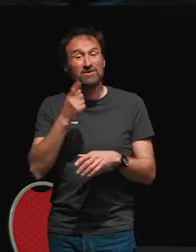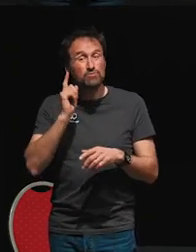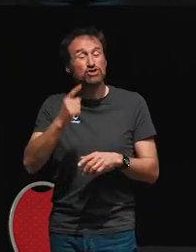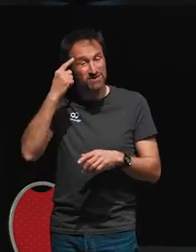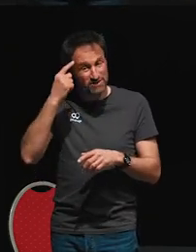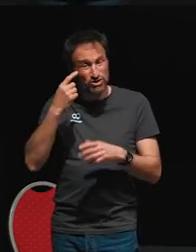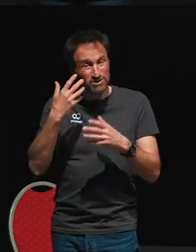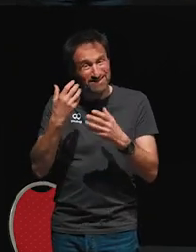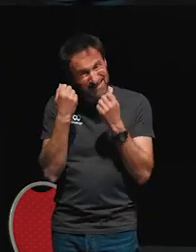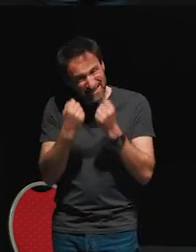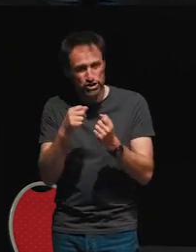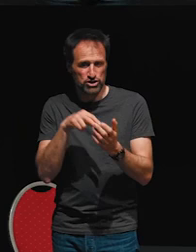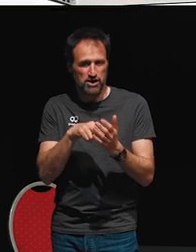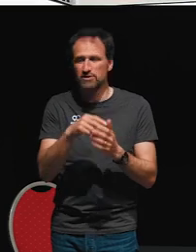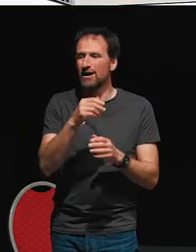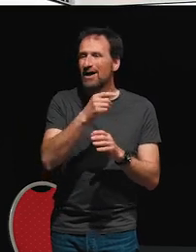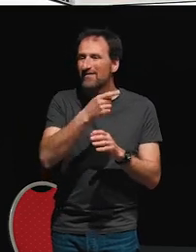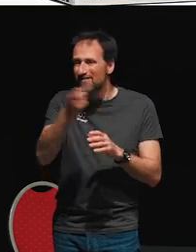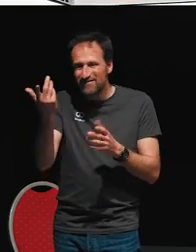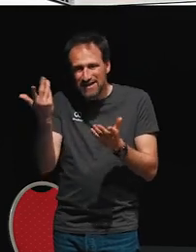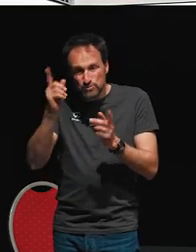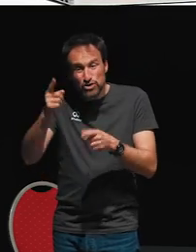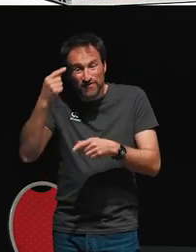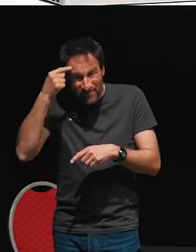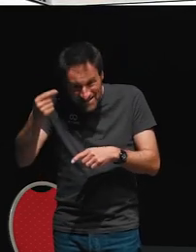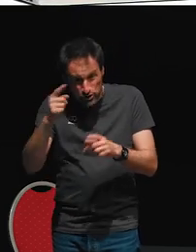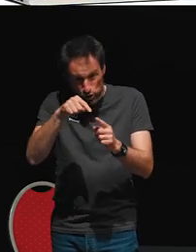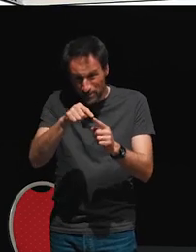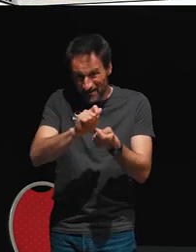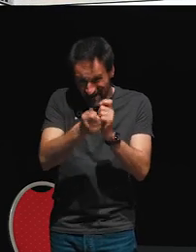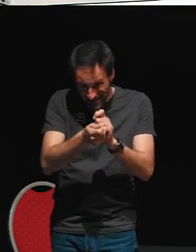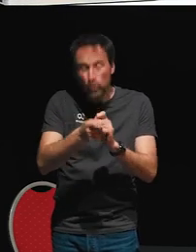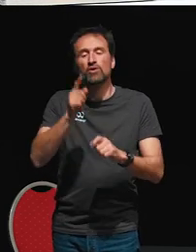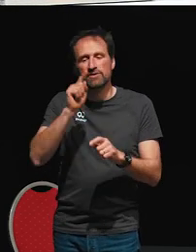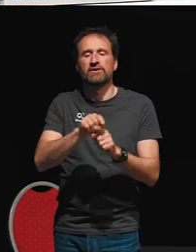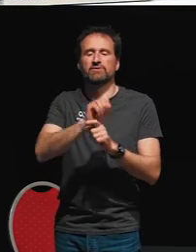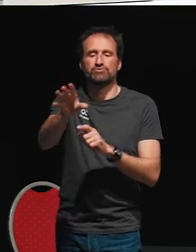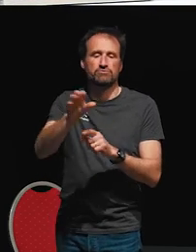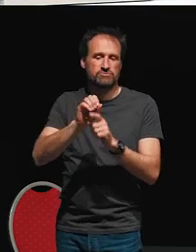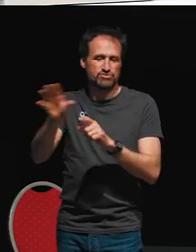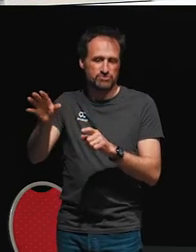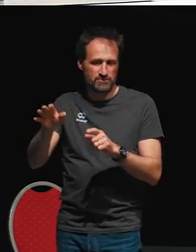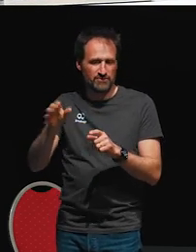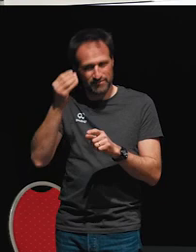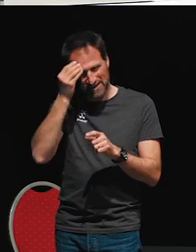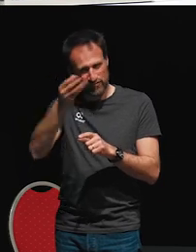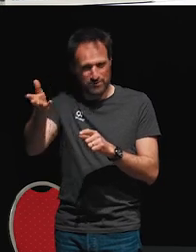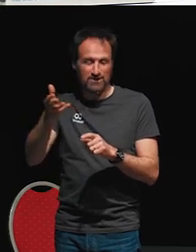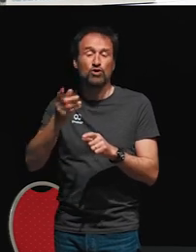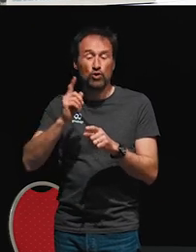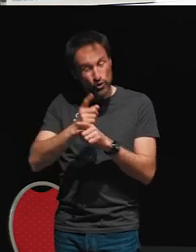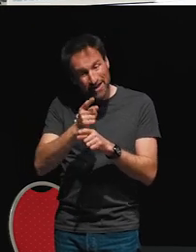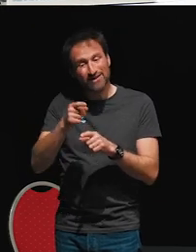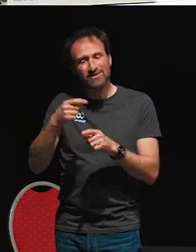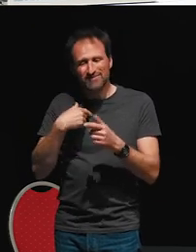knows and that they react accordingly. And what FRP does is it allows us to write code that accurately describes